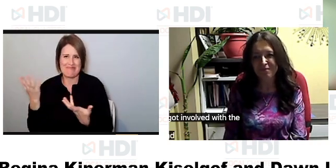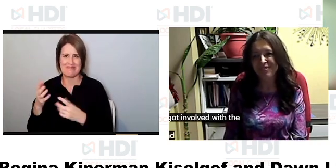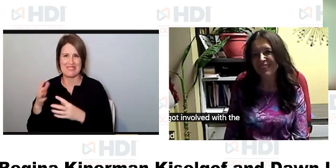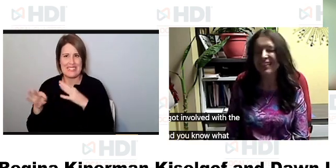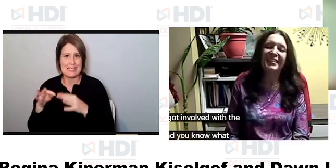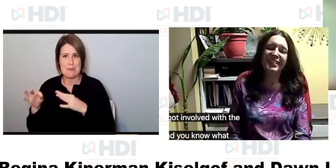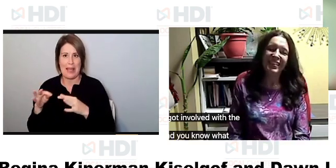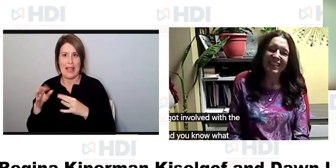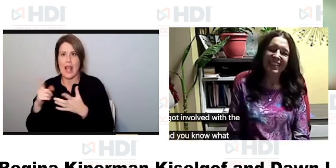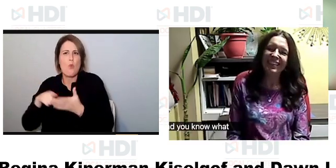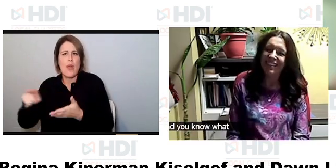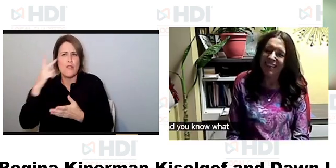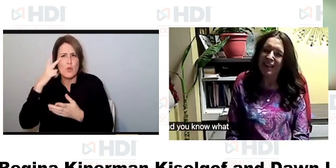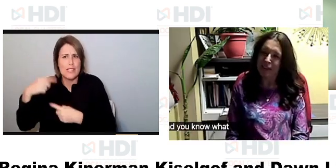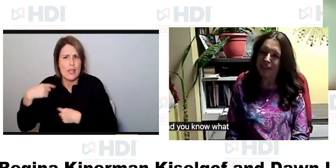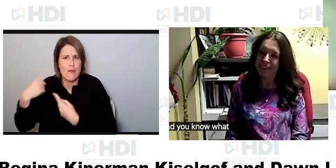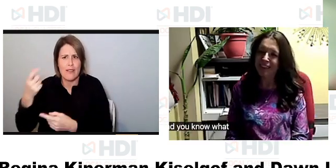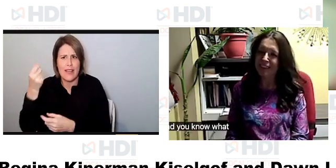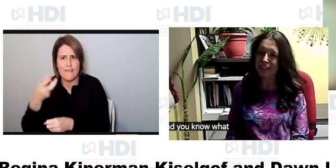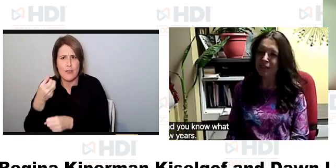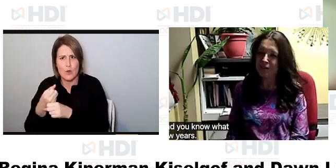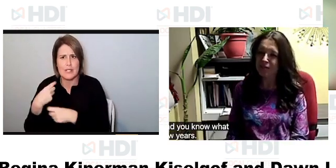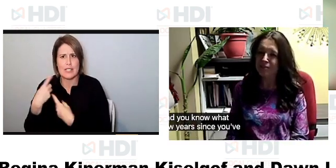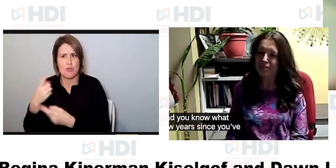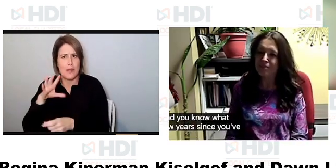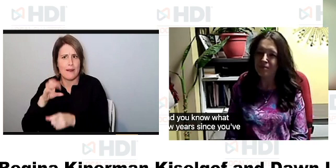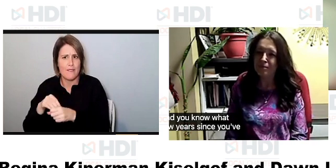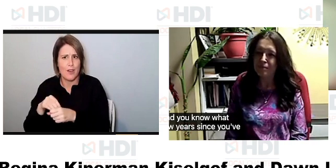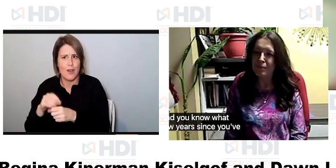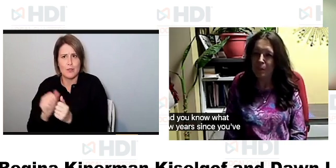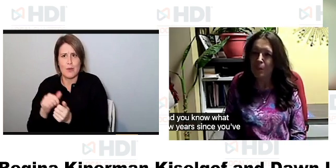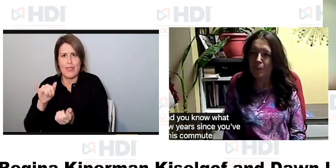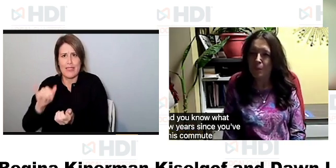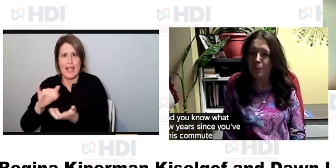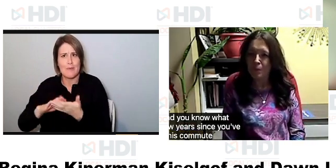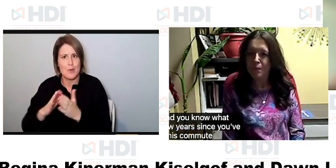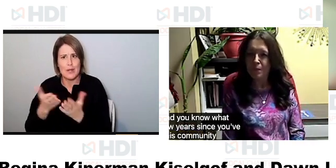what have you seen over the last few years since you've been involved with this uh with this community